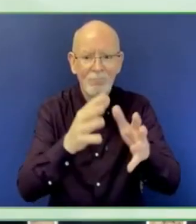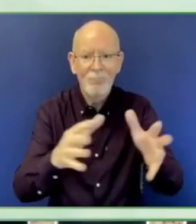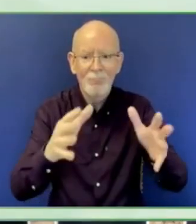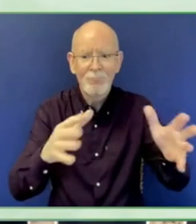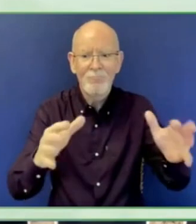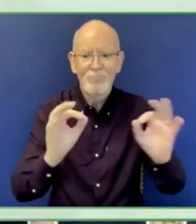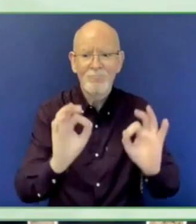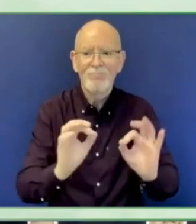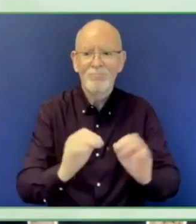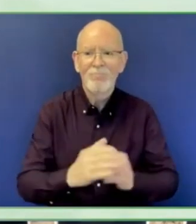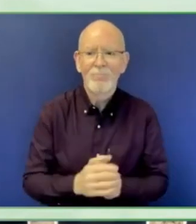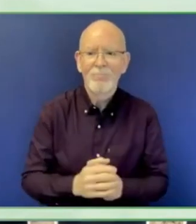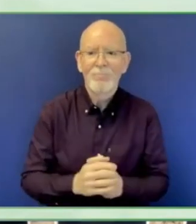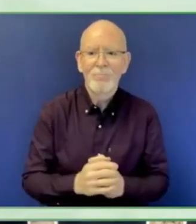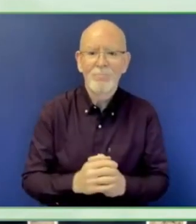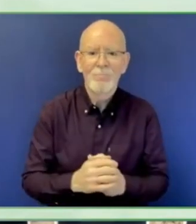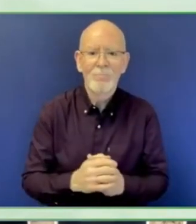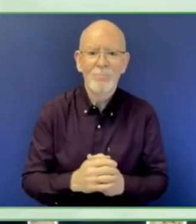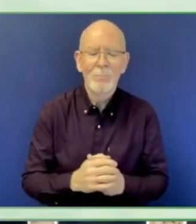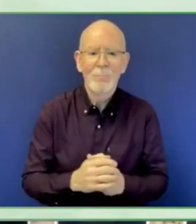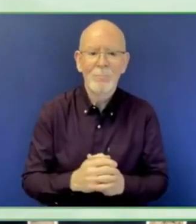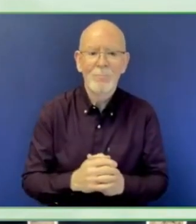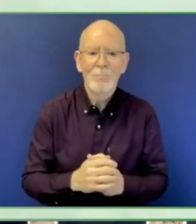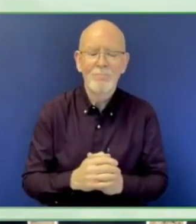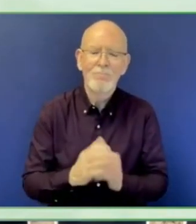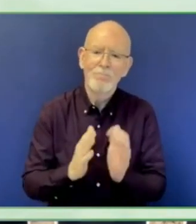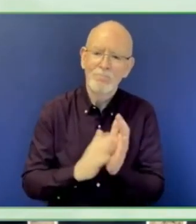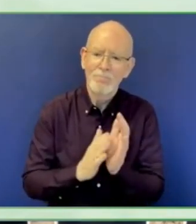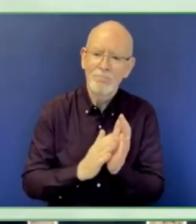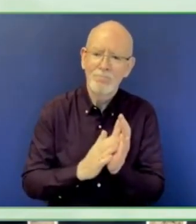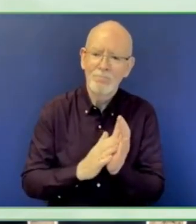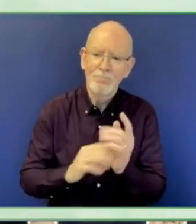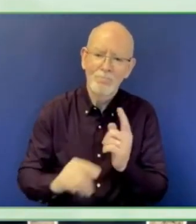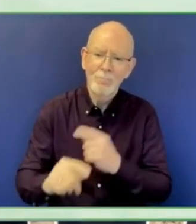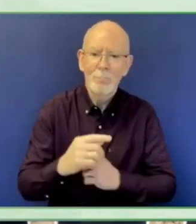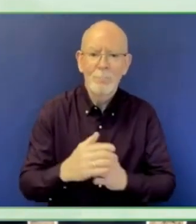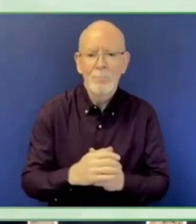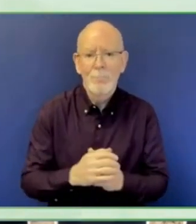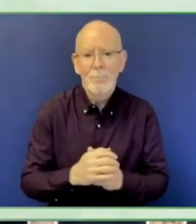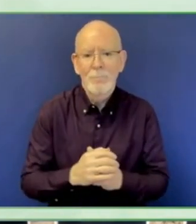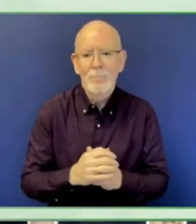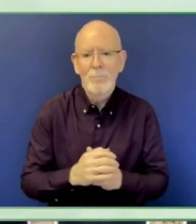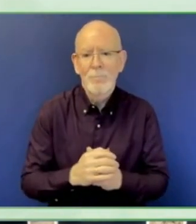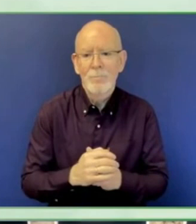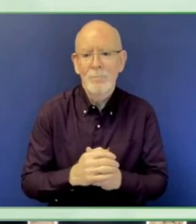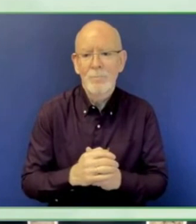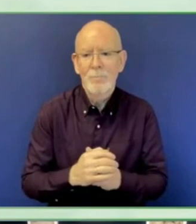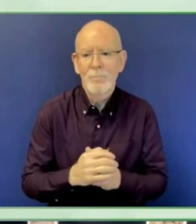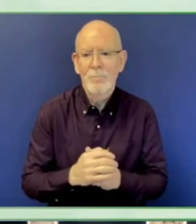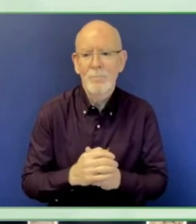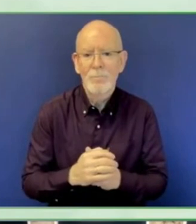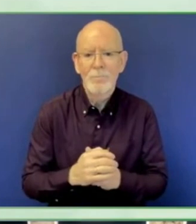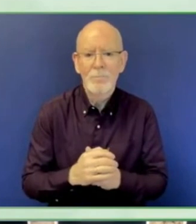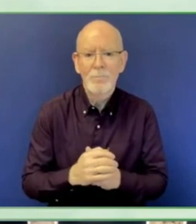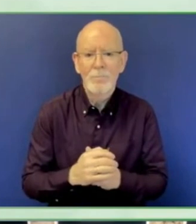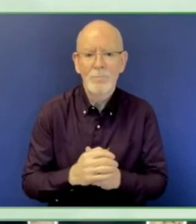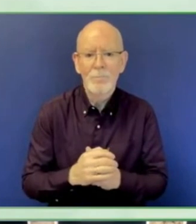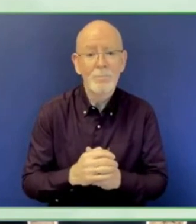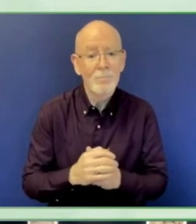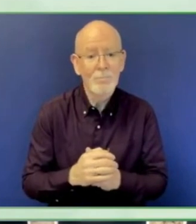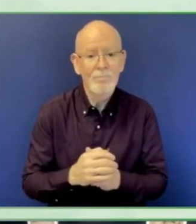Well, that brings us to the last presentation of this session. Before we go into discussion and questions,